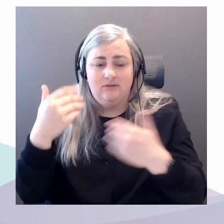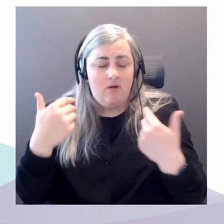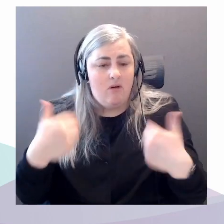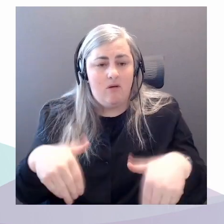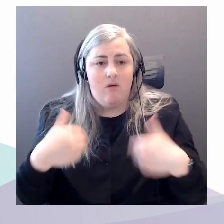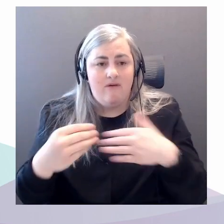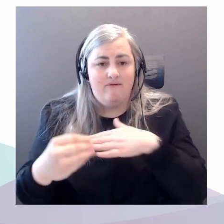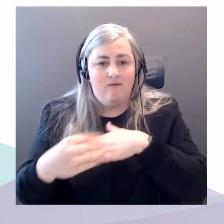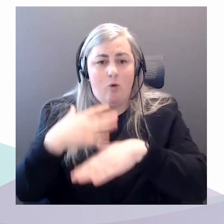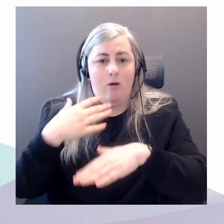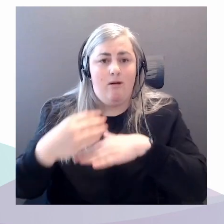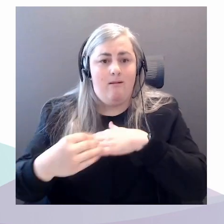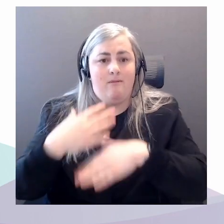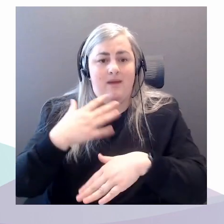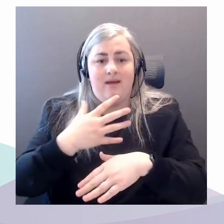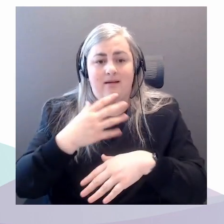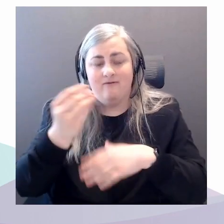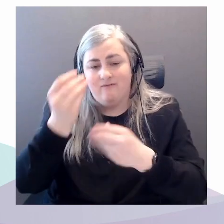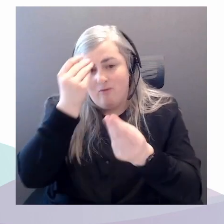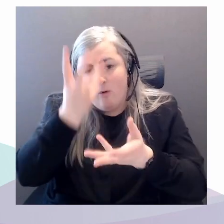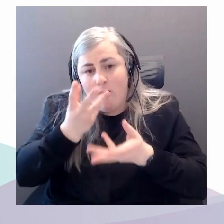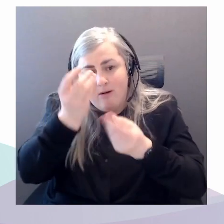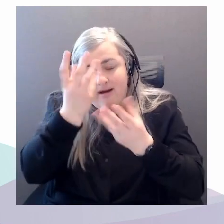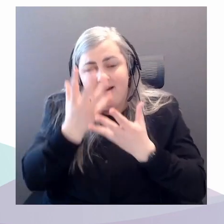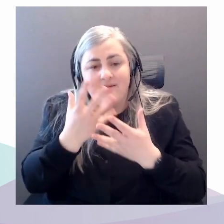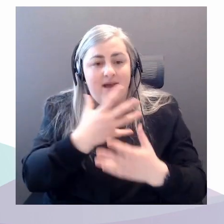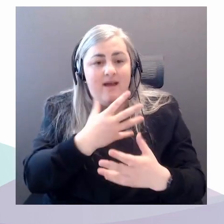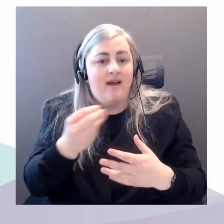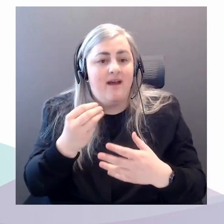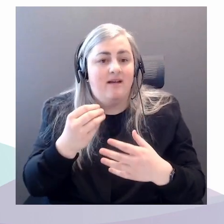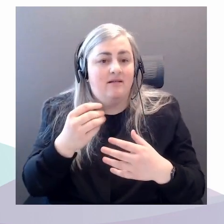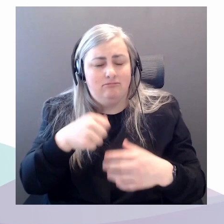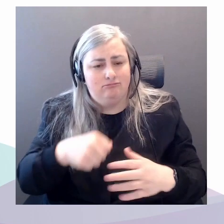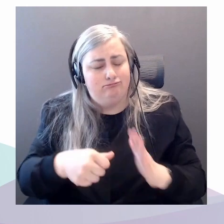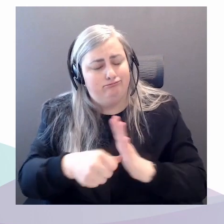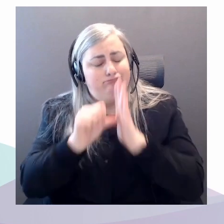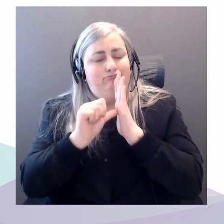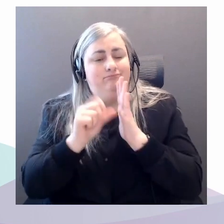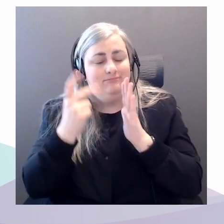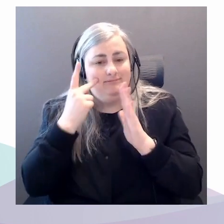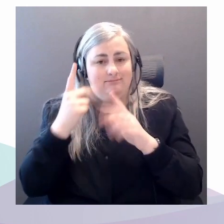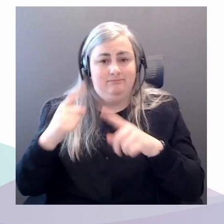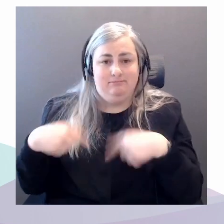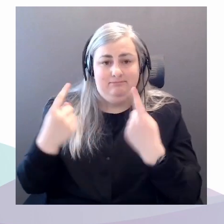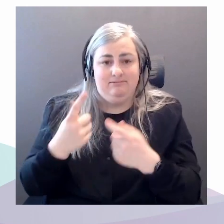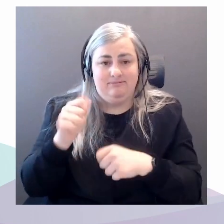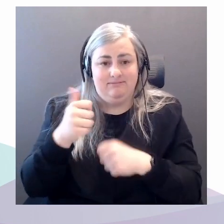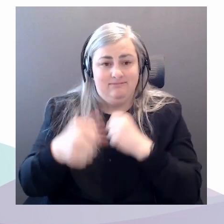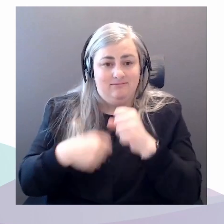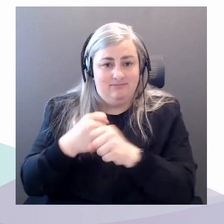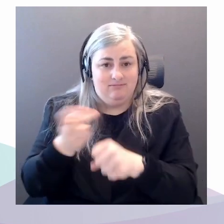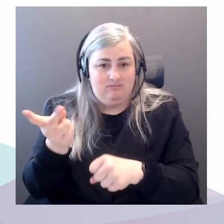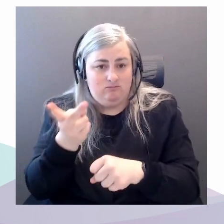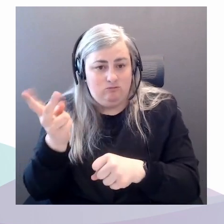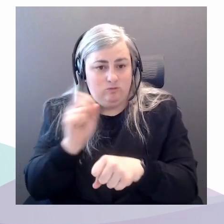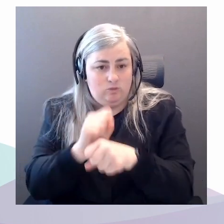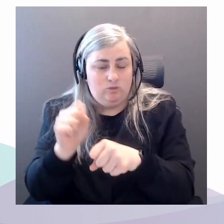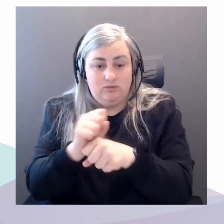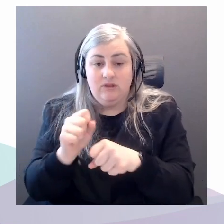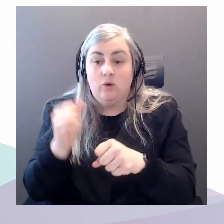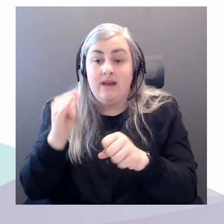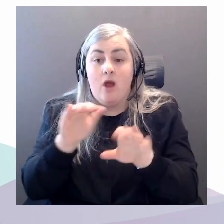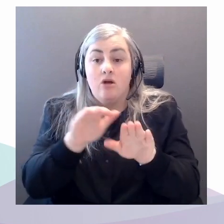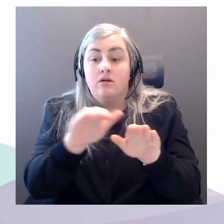over the last decade or so. And I wanted to also reach out to our audience now to say that we will have time for questions.